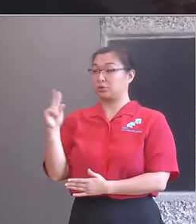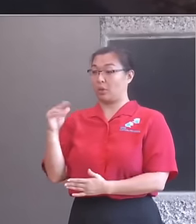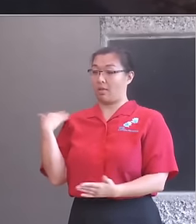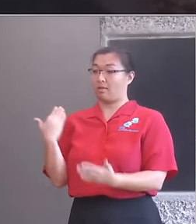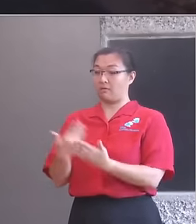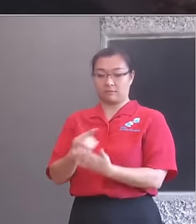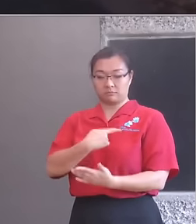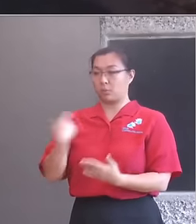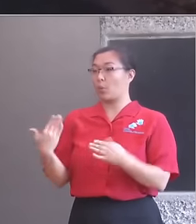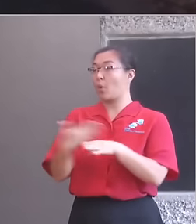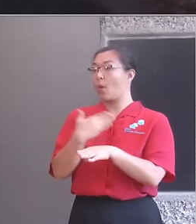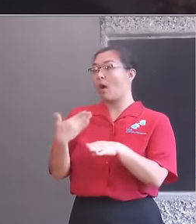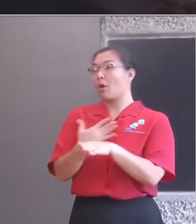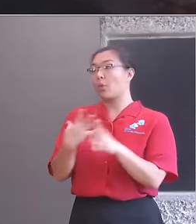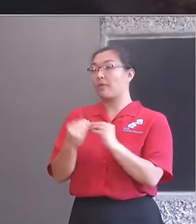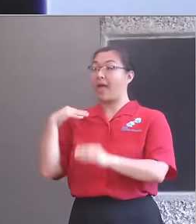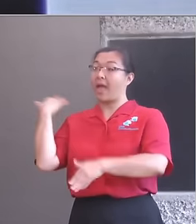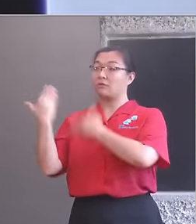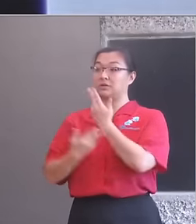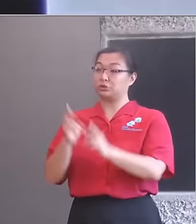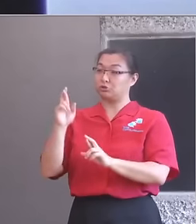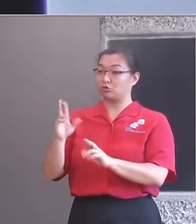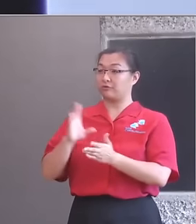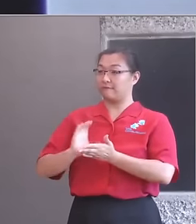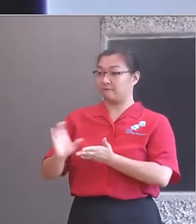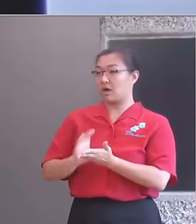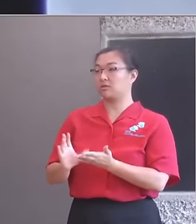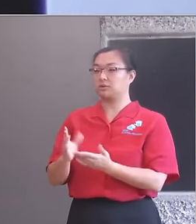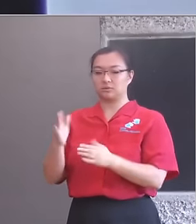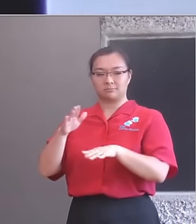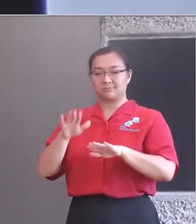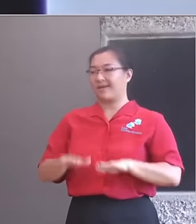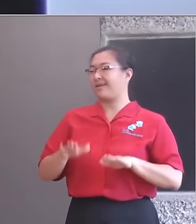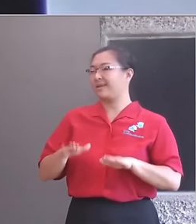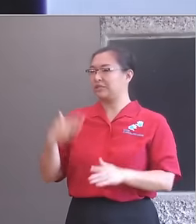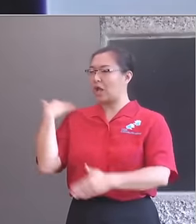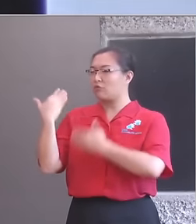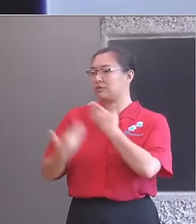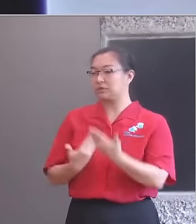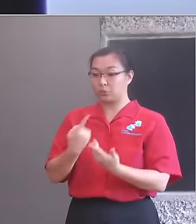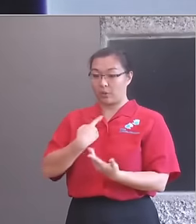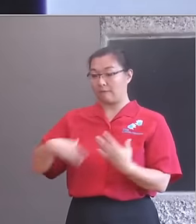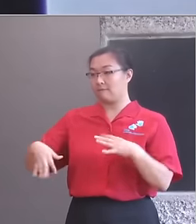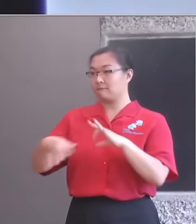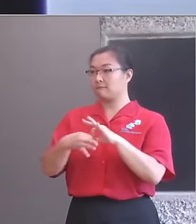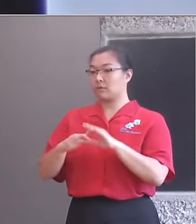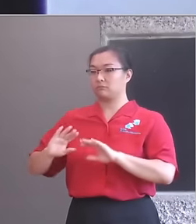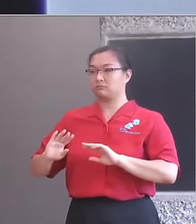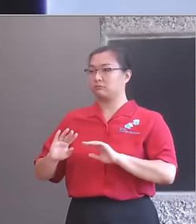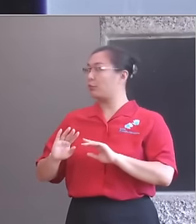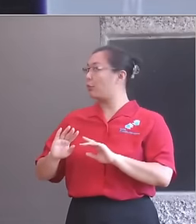Lottery Fund, the British Film Institute, and English Heritage to form the Cultural Education Partnership Group. We've